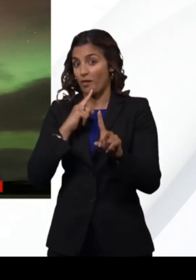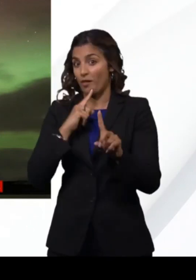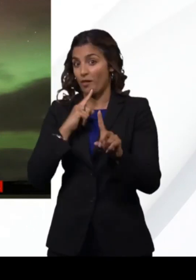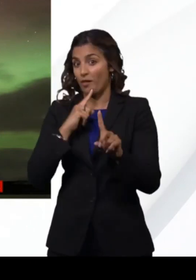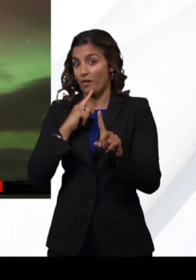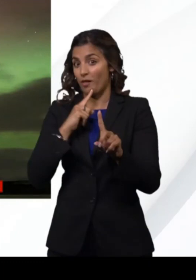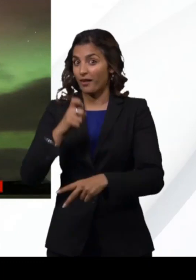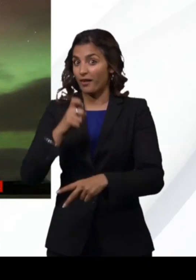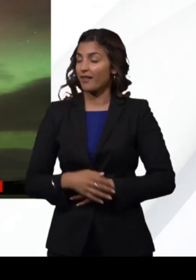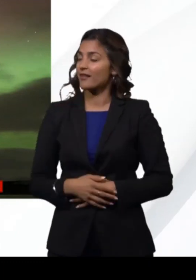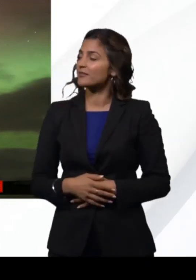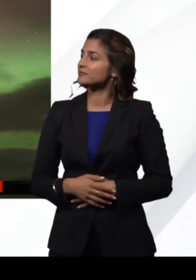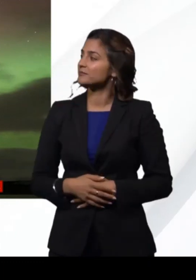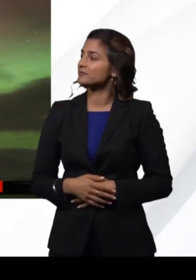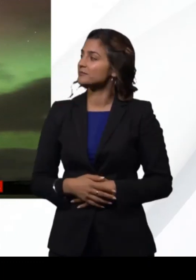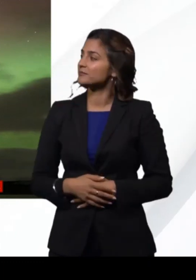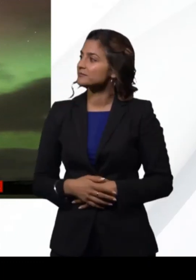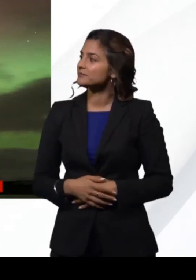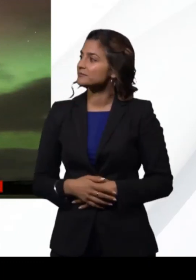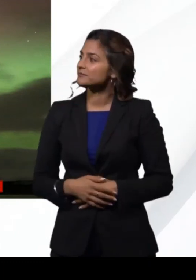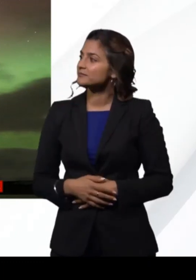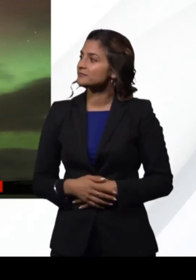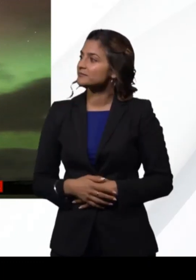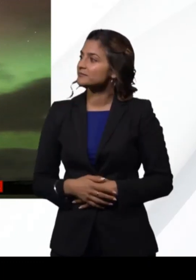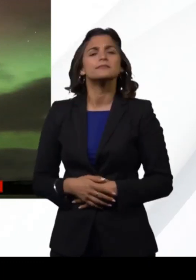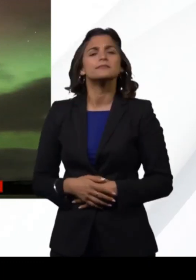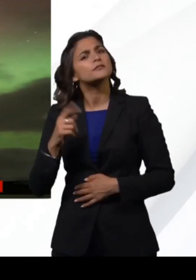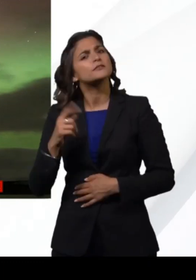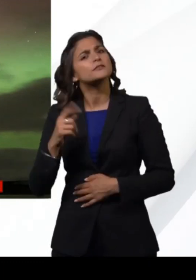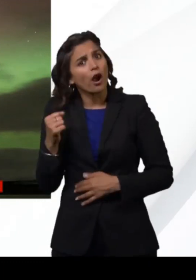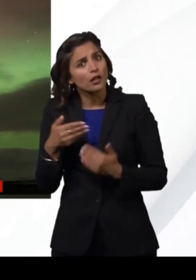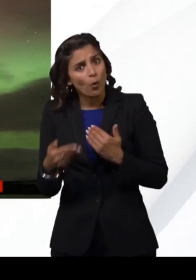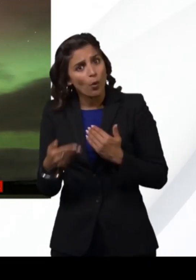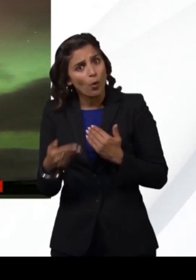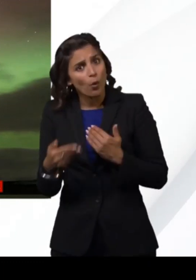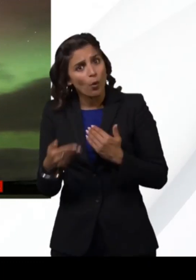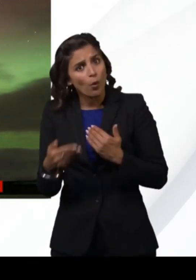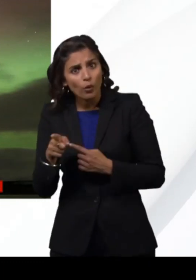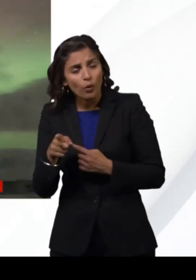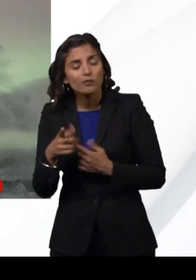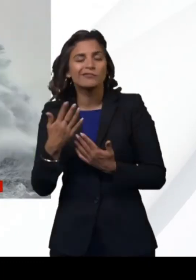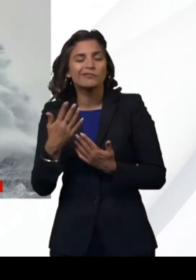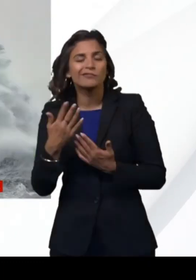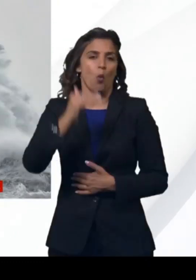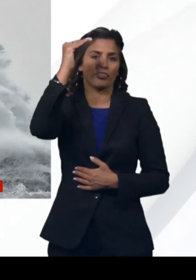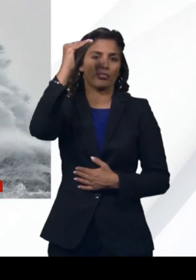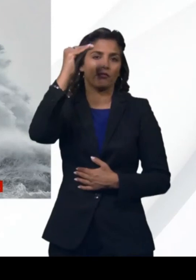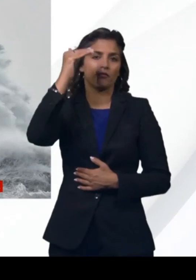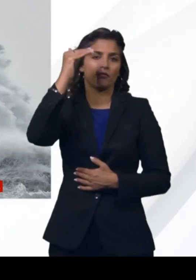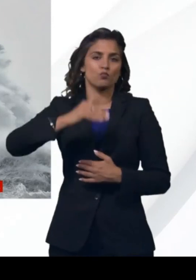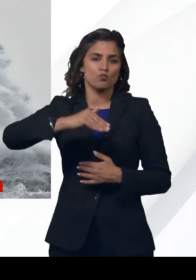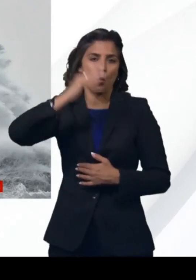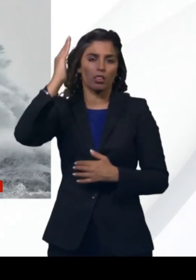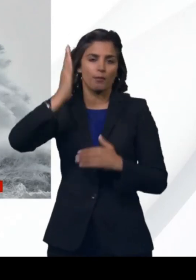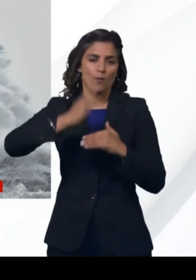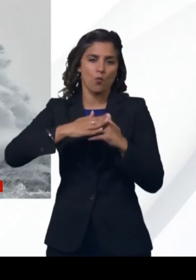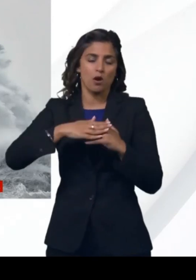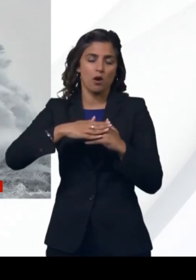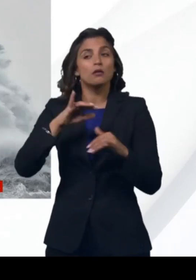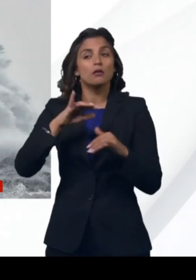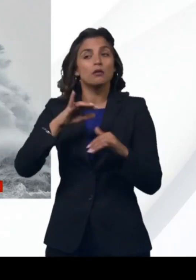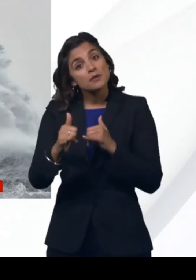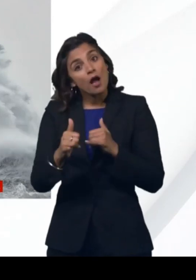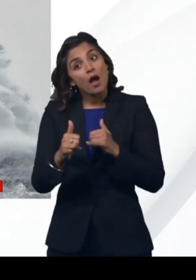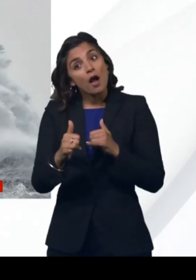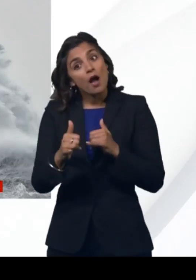to come. And better to, more likely to see in Scotland? The further north you are, the more likely you are to see it. But you can actually see them sometimes as far